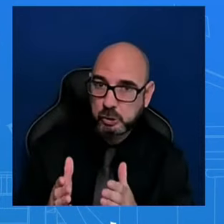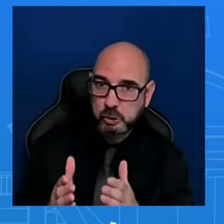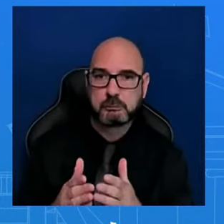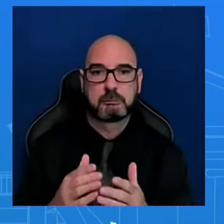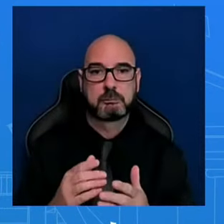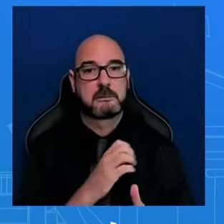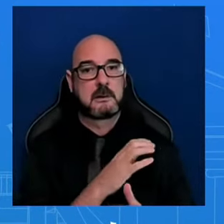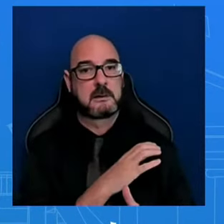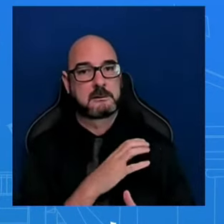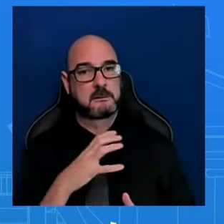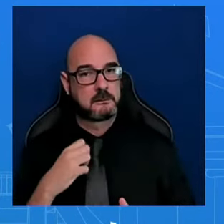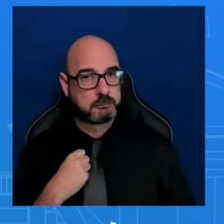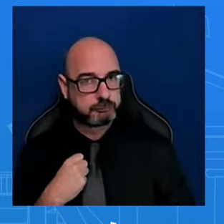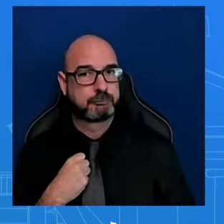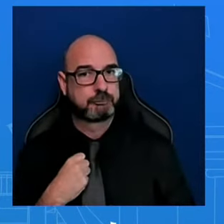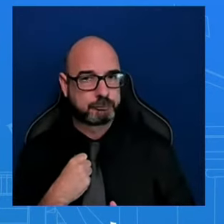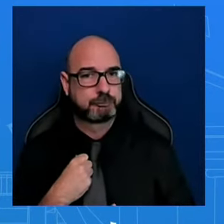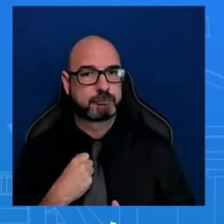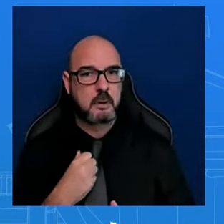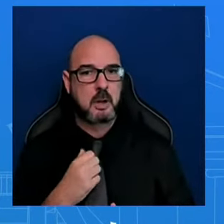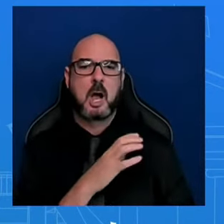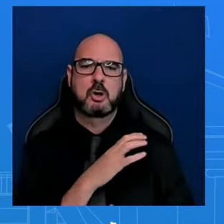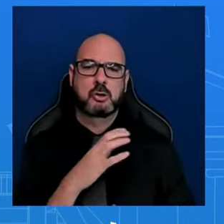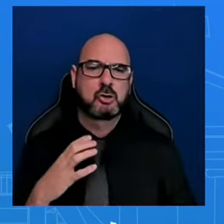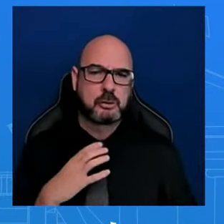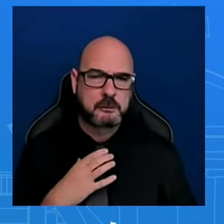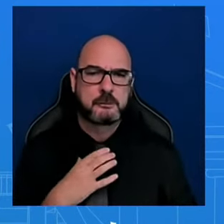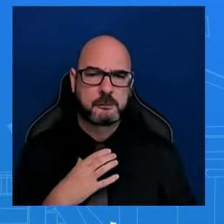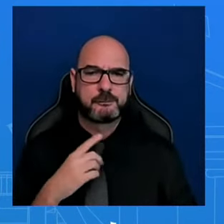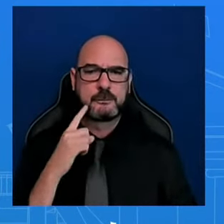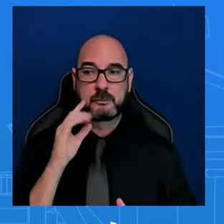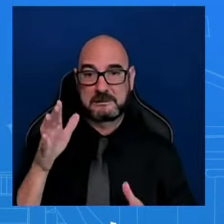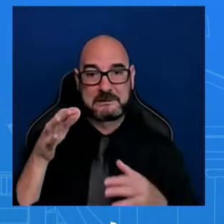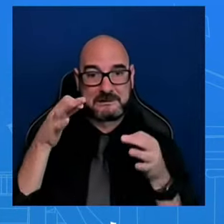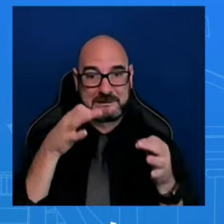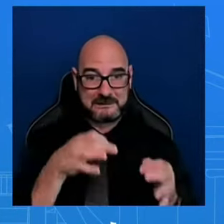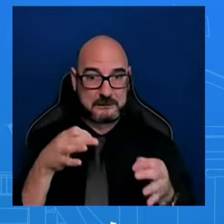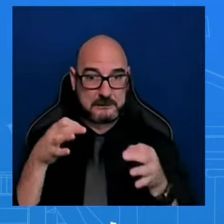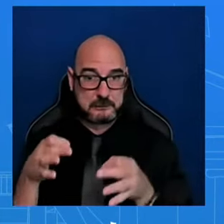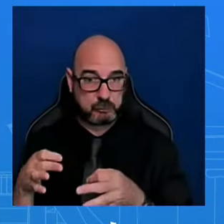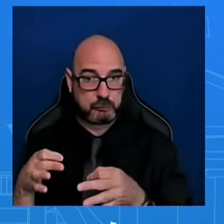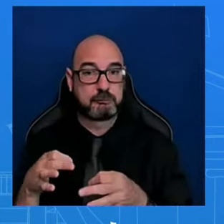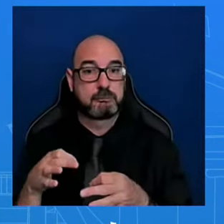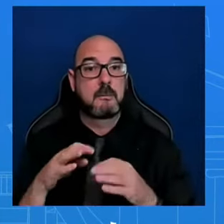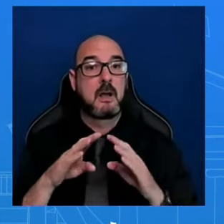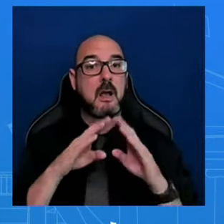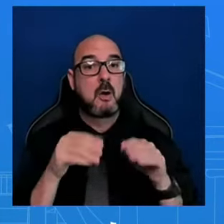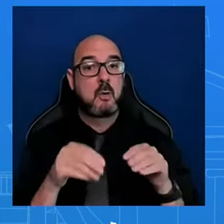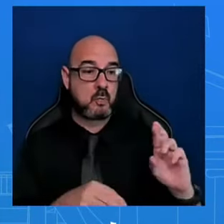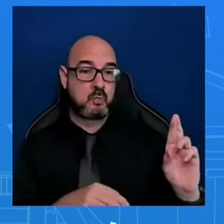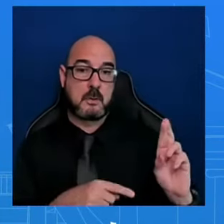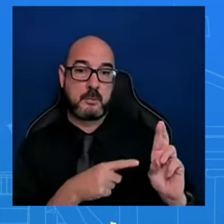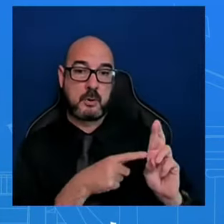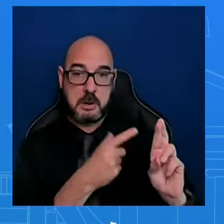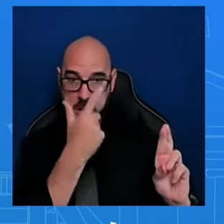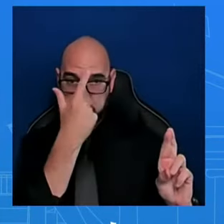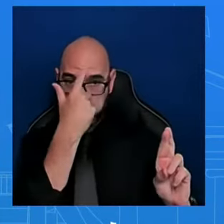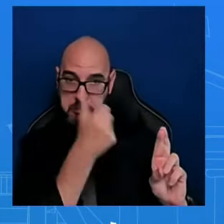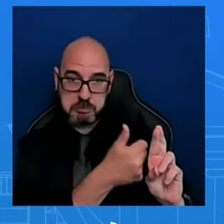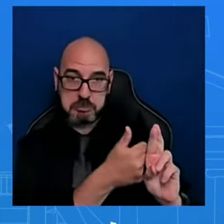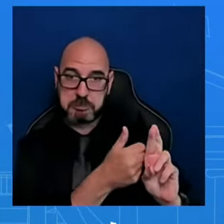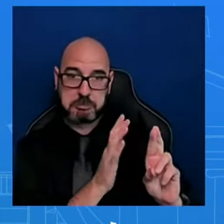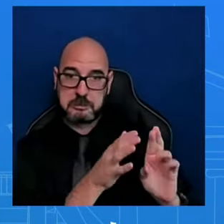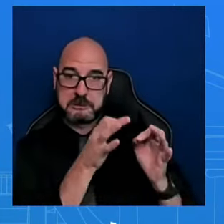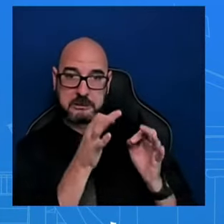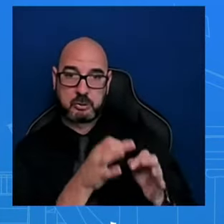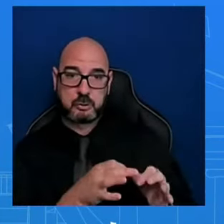In this case, it's something that House Republicans have to decide on. That's something that Leader Jeffries and his caucus have to decide on.